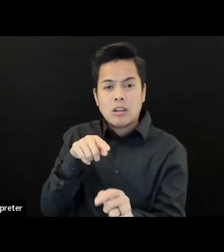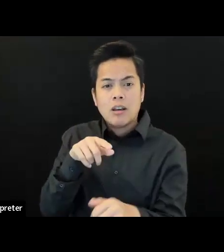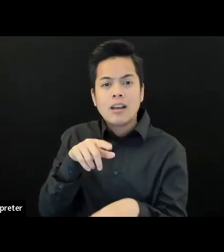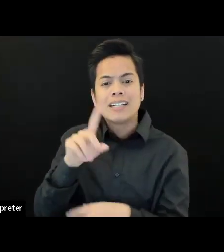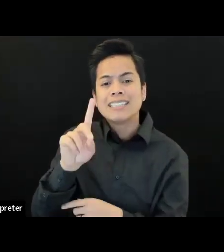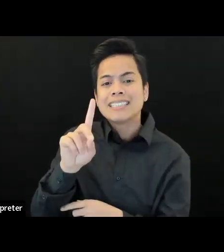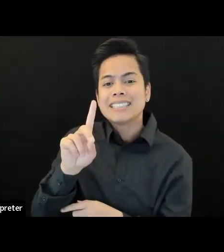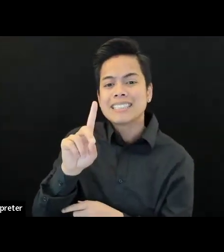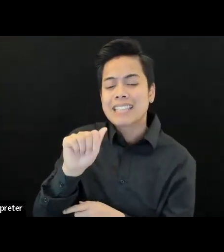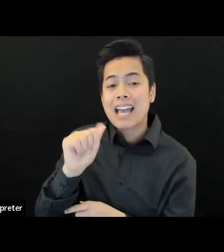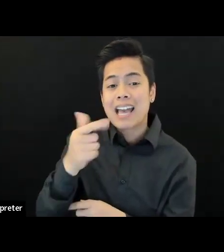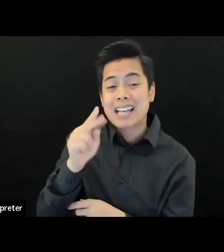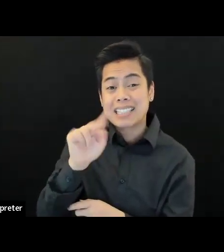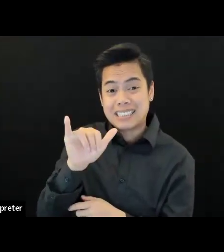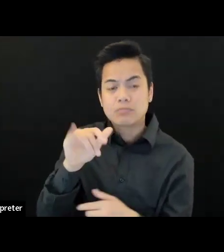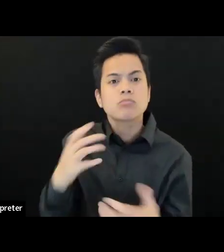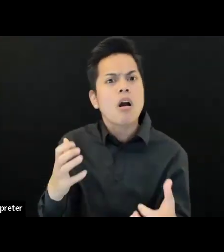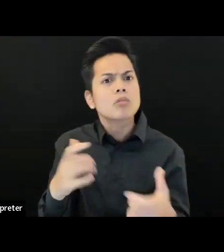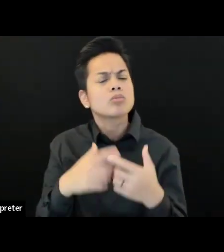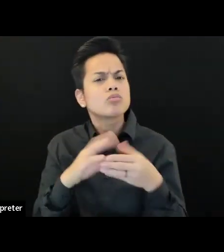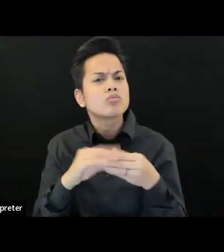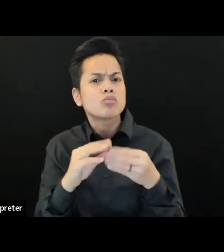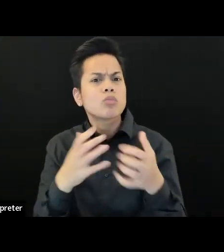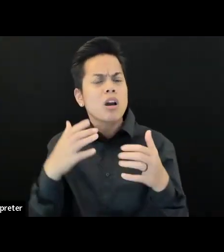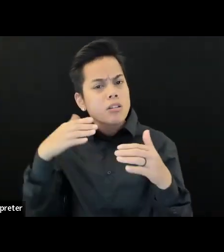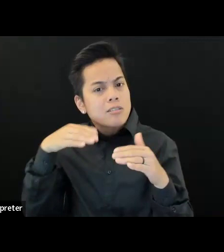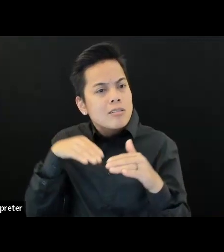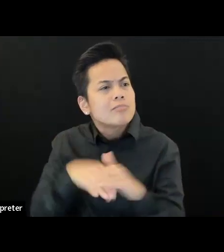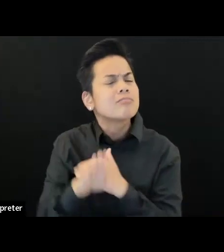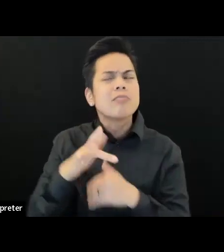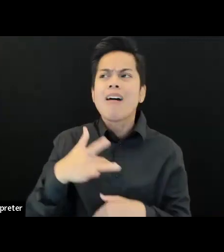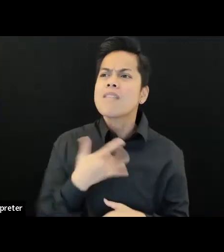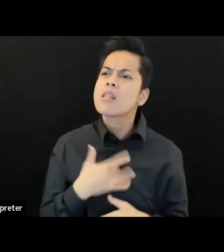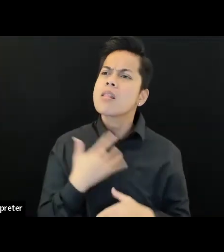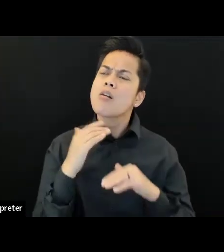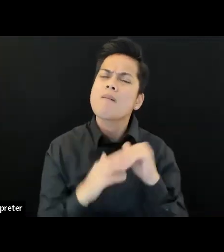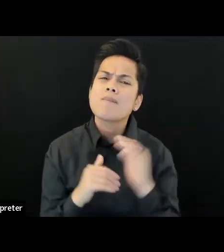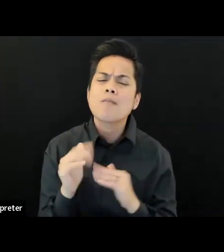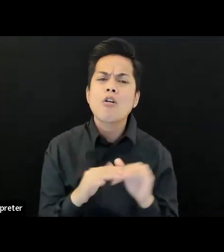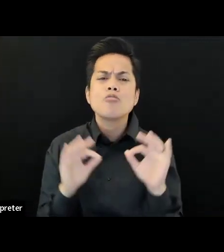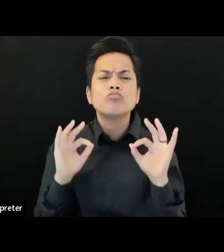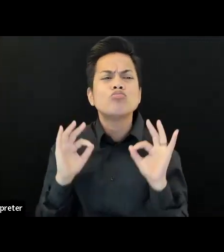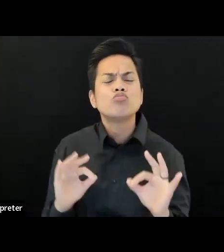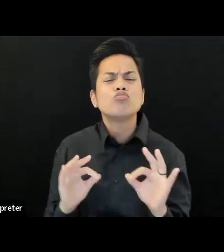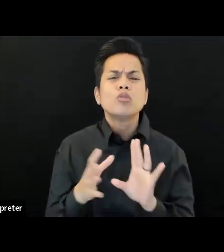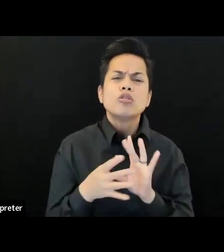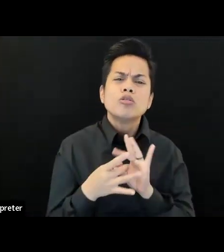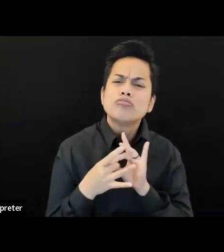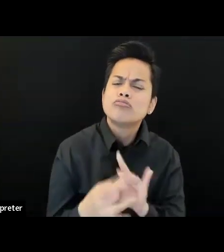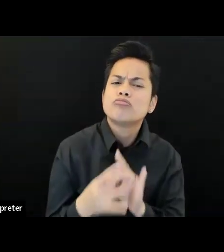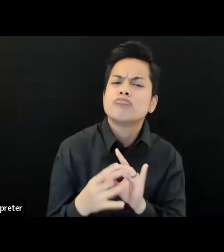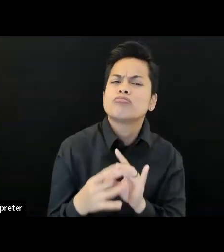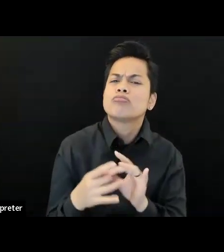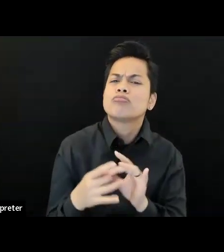space. Some mentioned music, like a place of belonging where they could come to de-stress, maybe